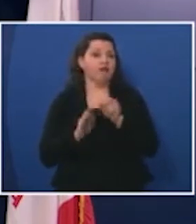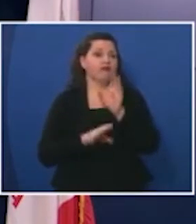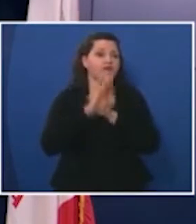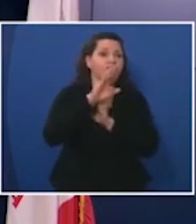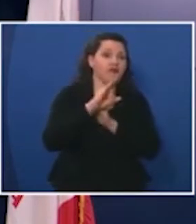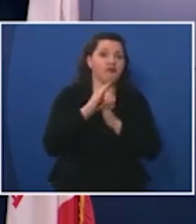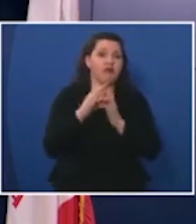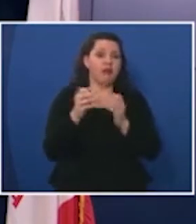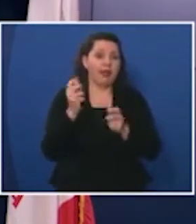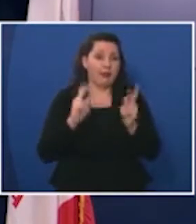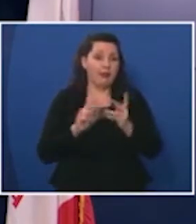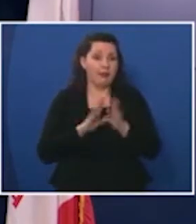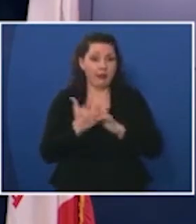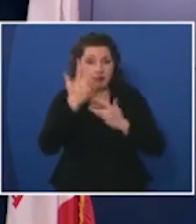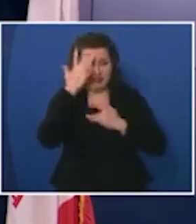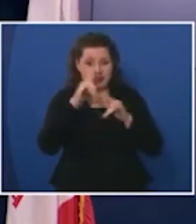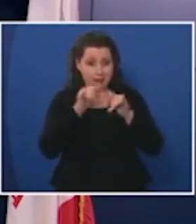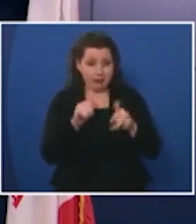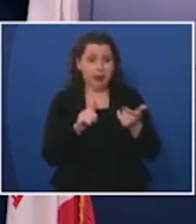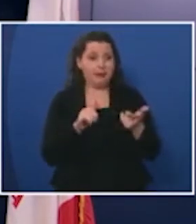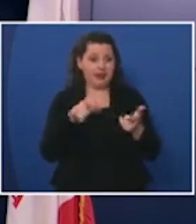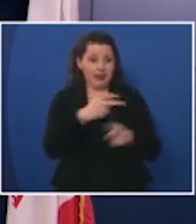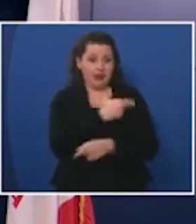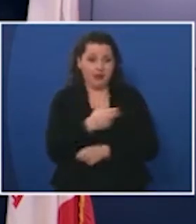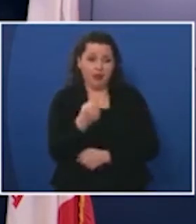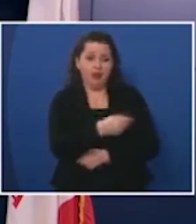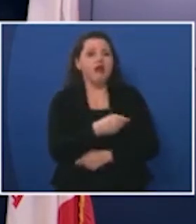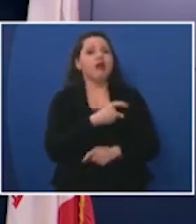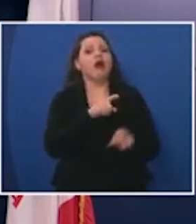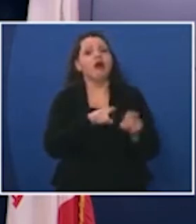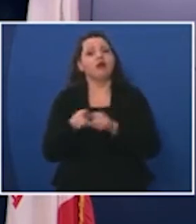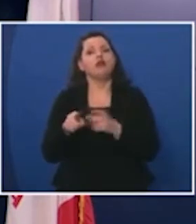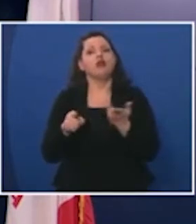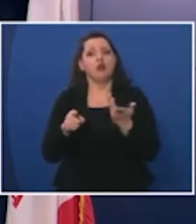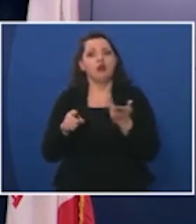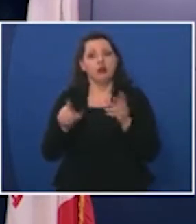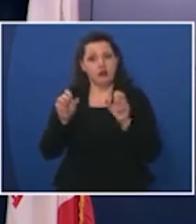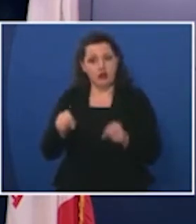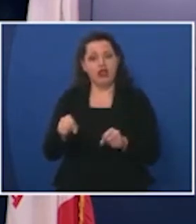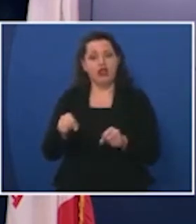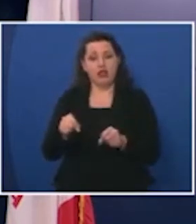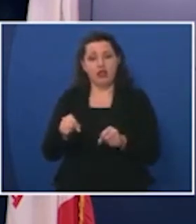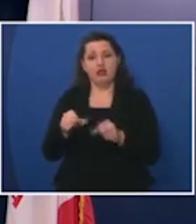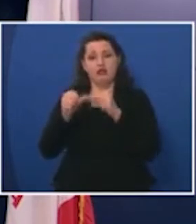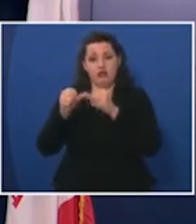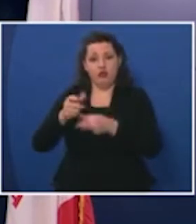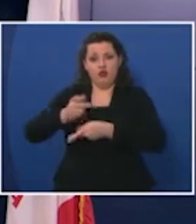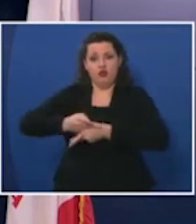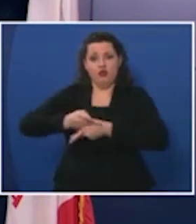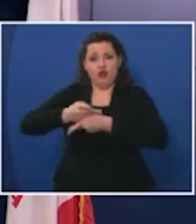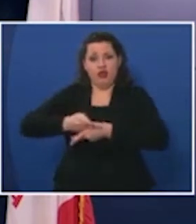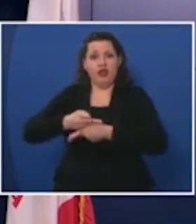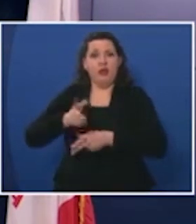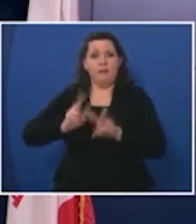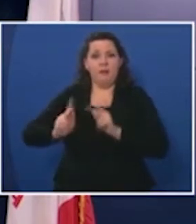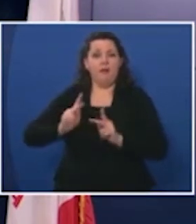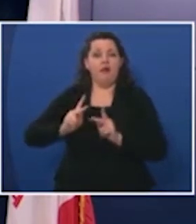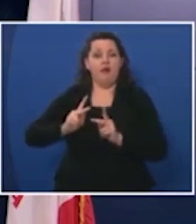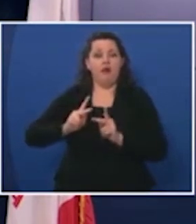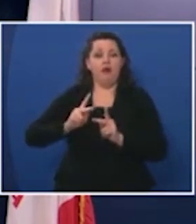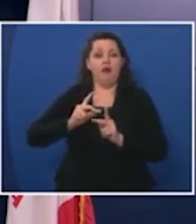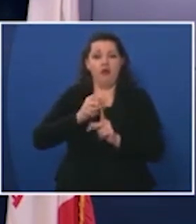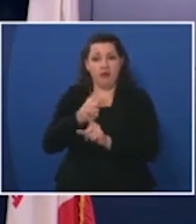individuals that would need hospitalization but so you that you can also continue to take care of iowans that